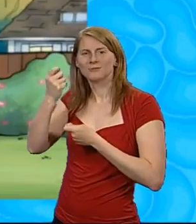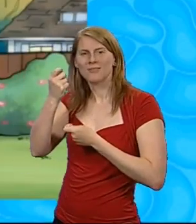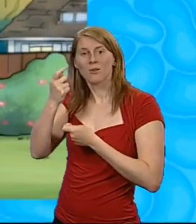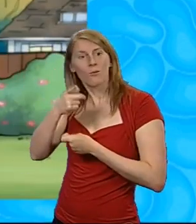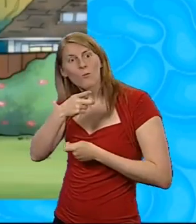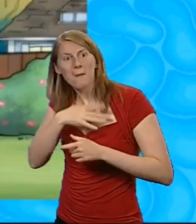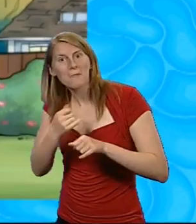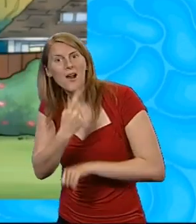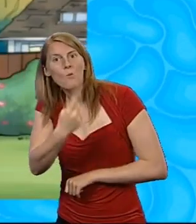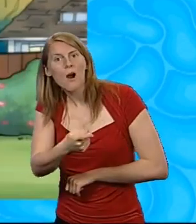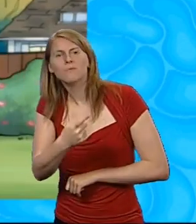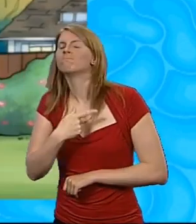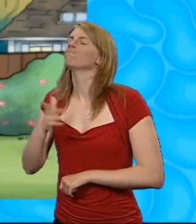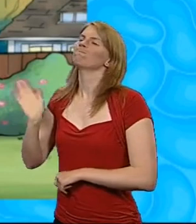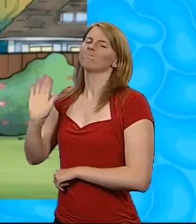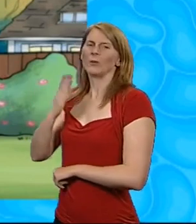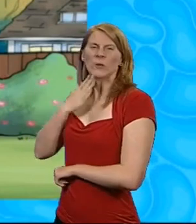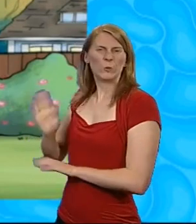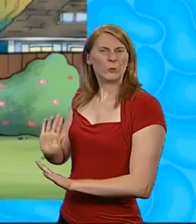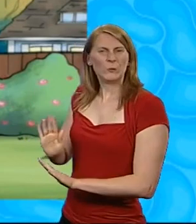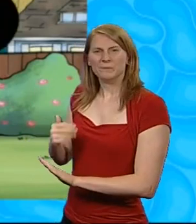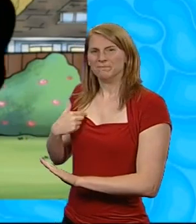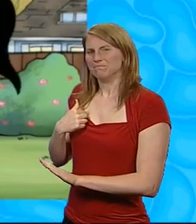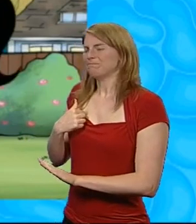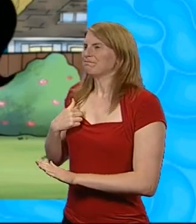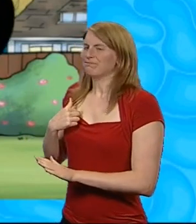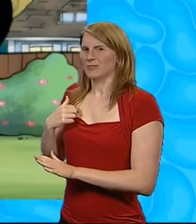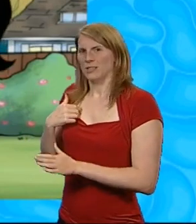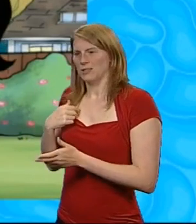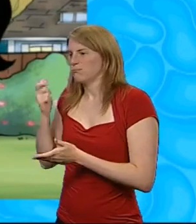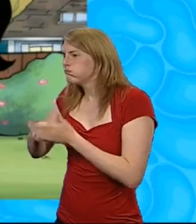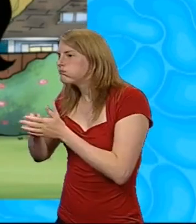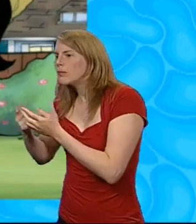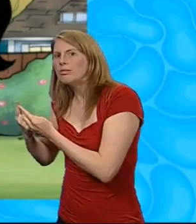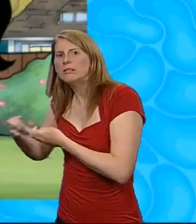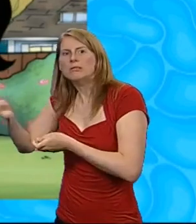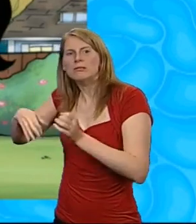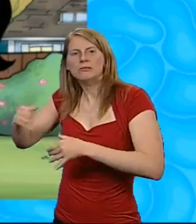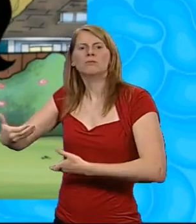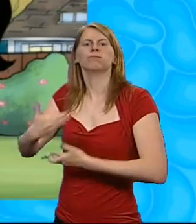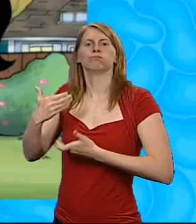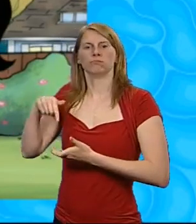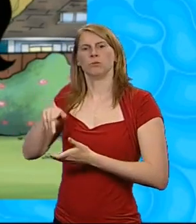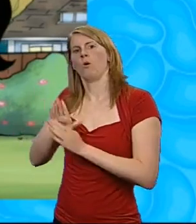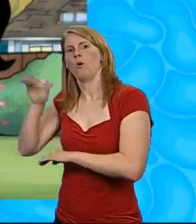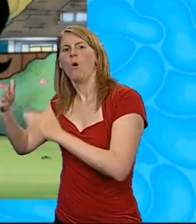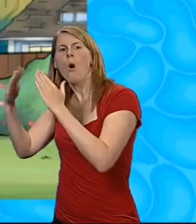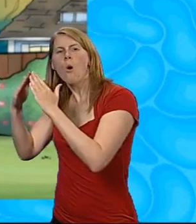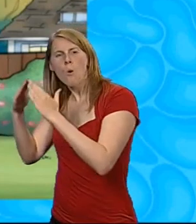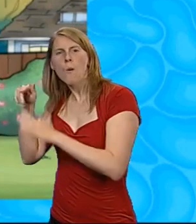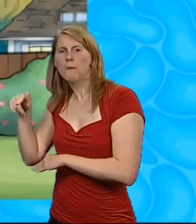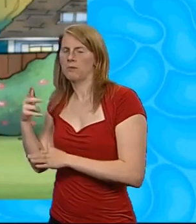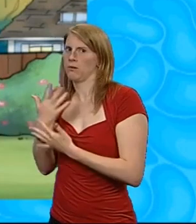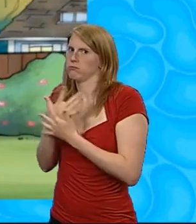thank you. I have to take these groceries home and do about a million other things to get ready for when my friend Monique